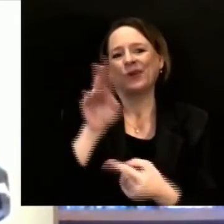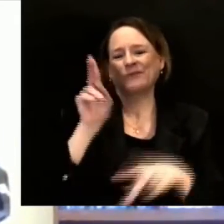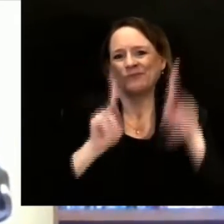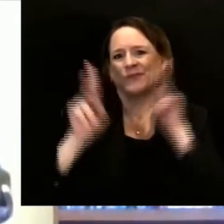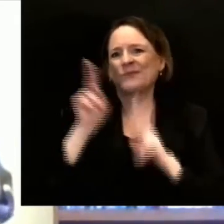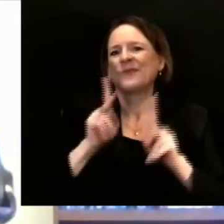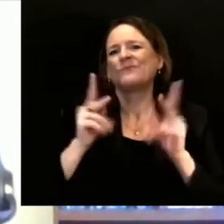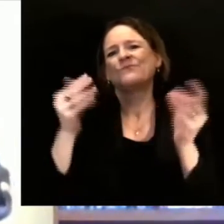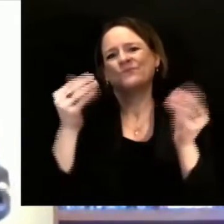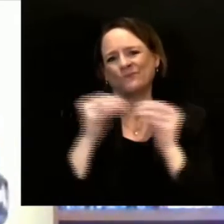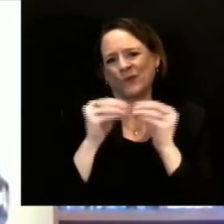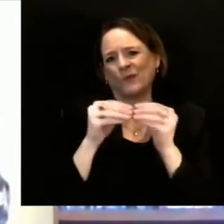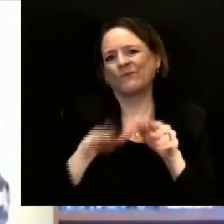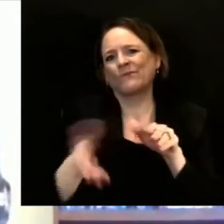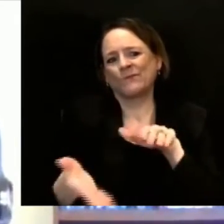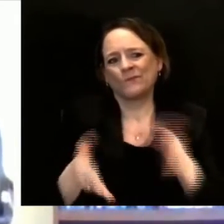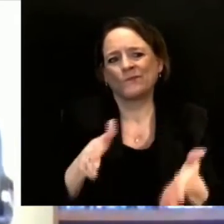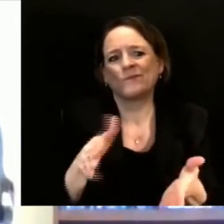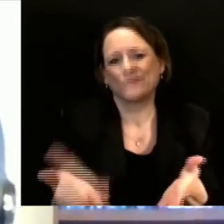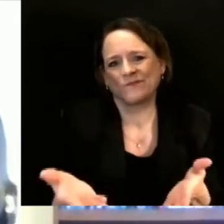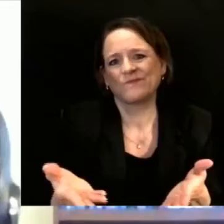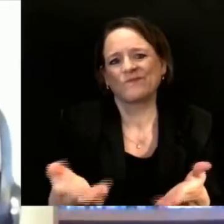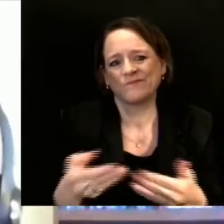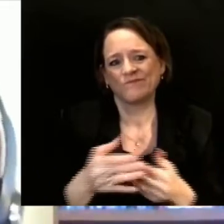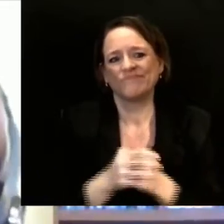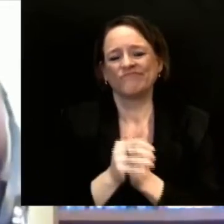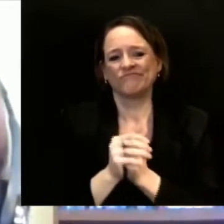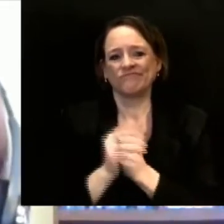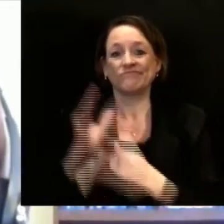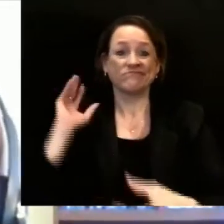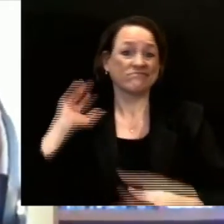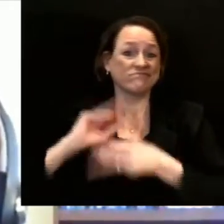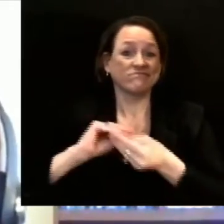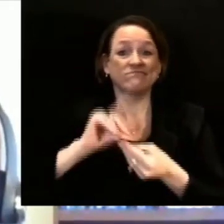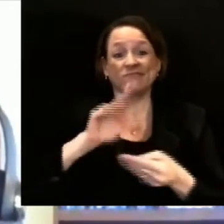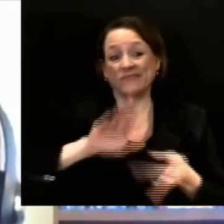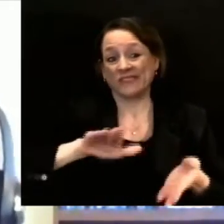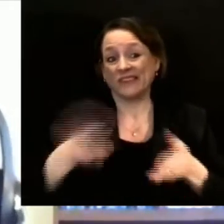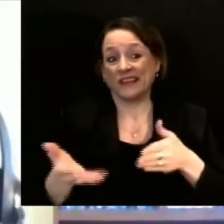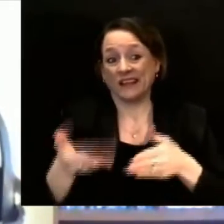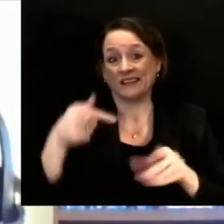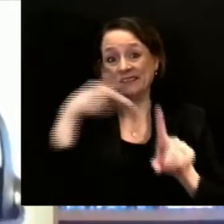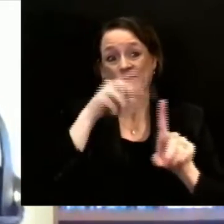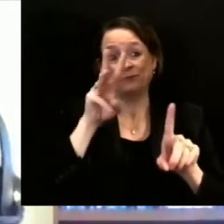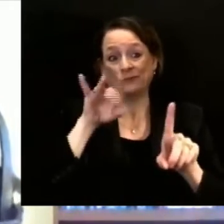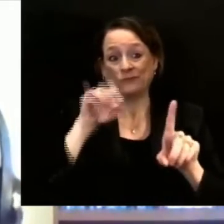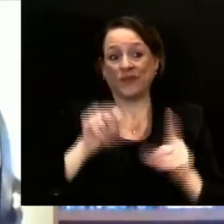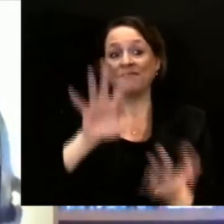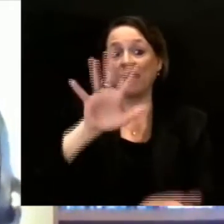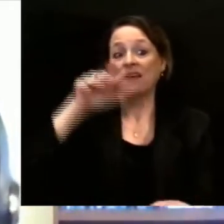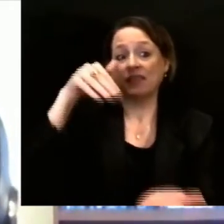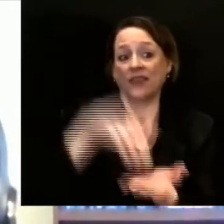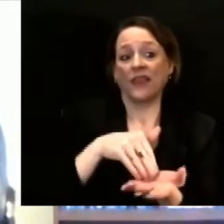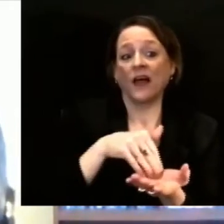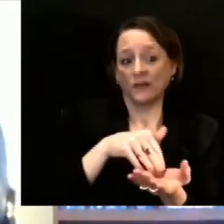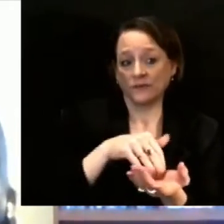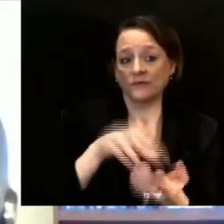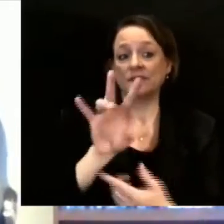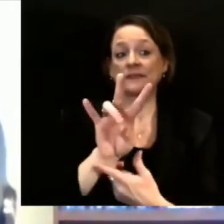which brings the total number of deaths in our state to 5,733.